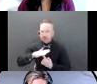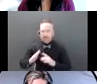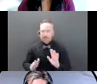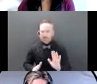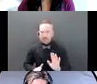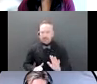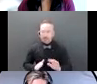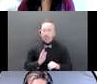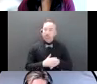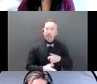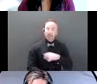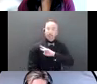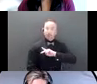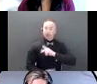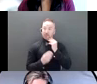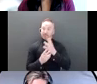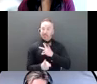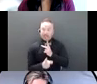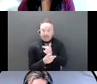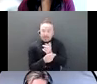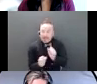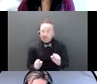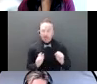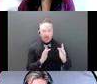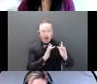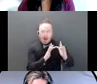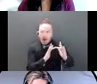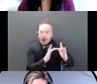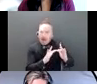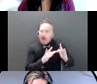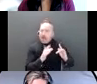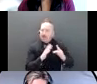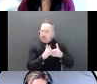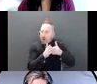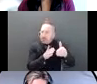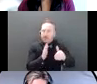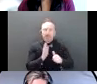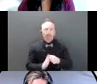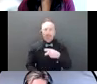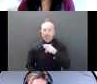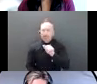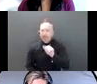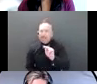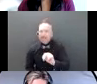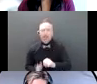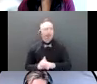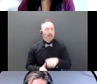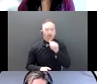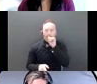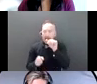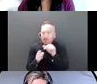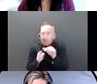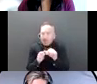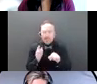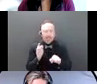online, we have pin numbers, passwords. And you know what, it's really difficult to remember these things. But you only want to